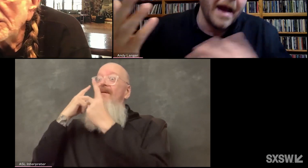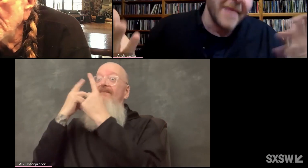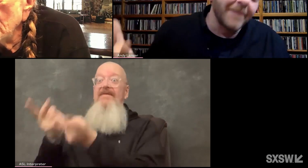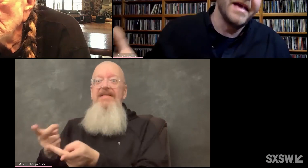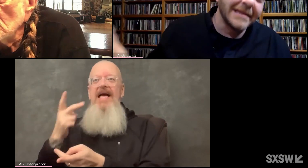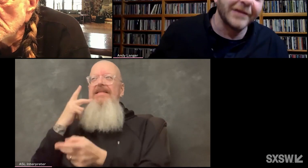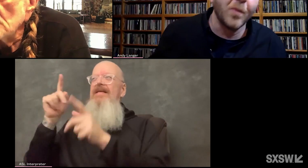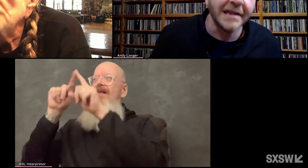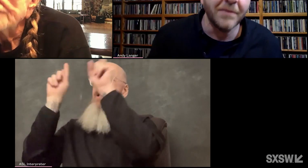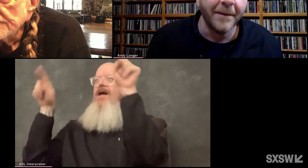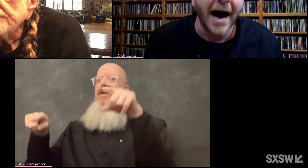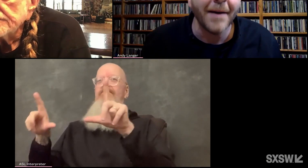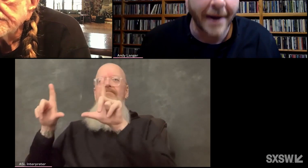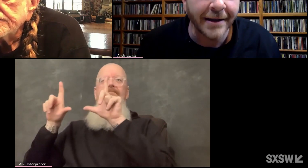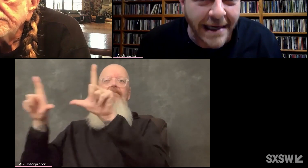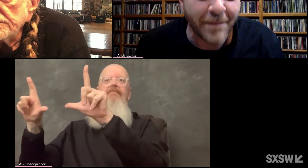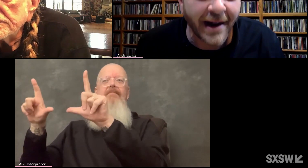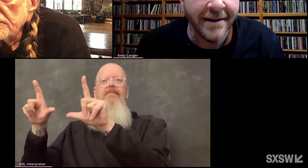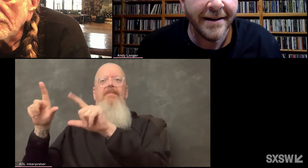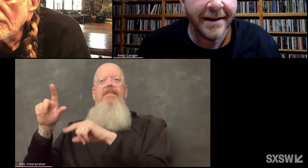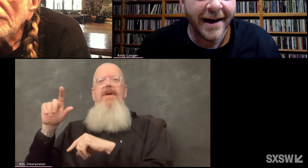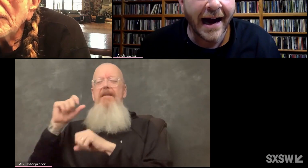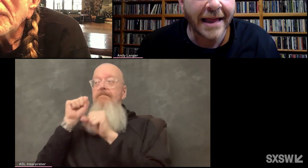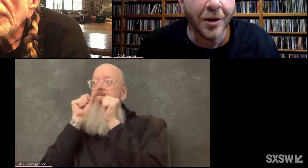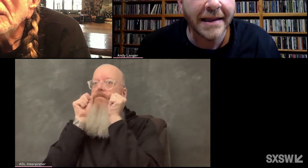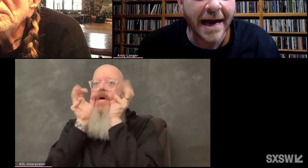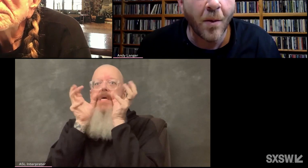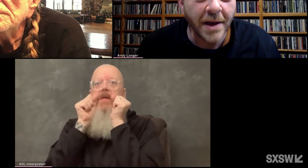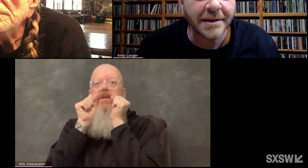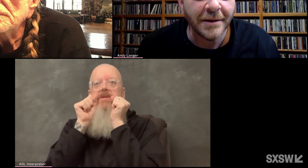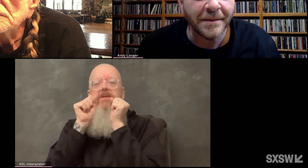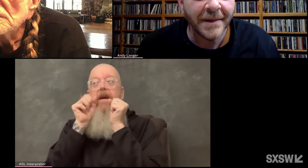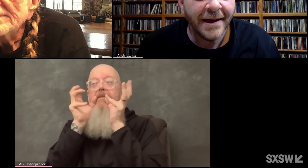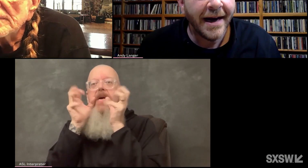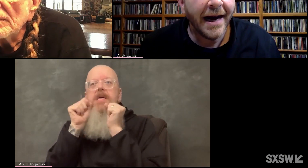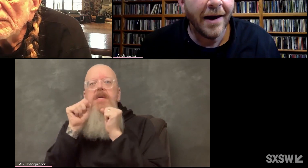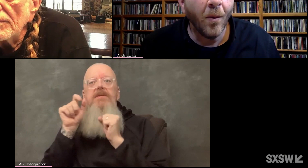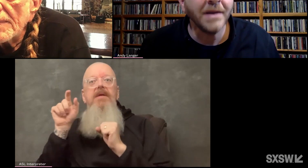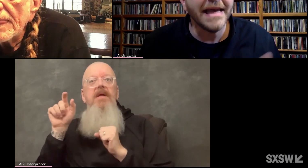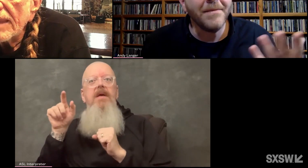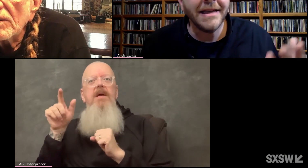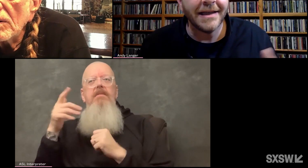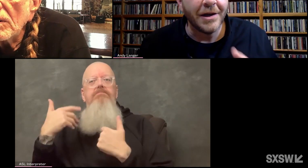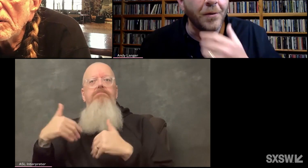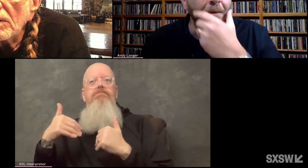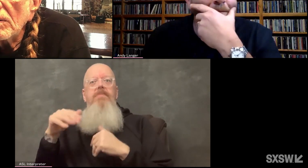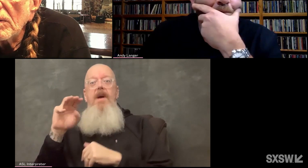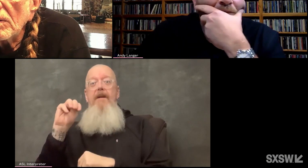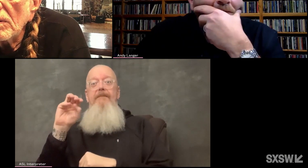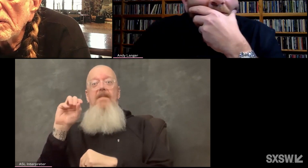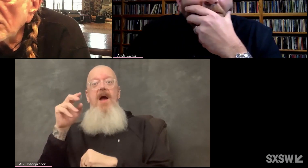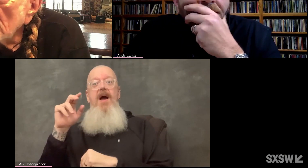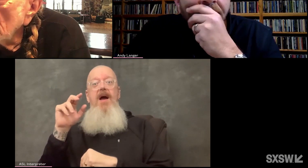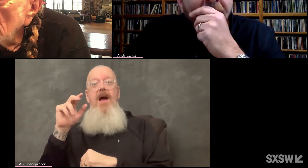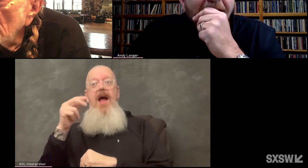I'm not amazed at the wisdom of Muhammad Ali, but I, I look at that wisdom. What's that mean to you?